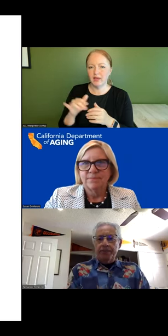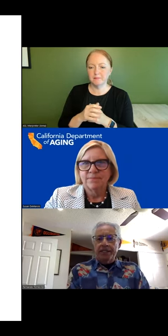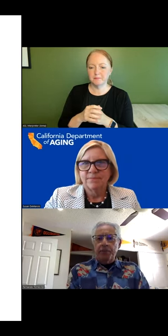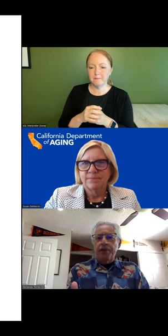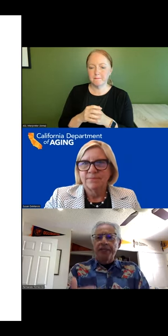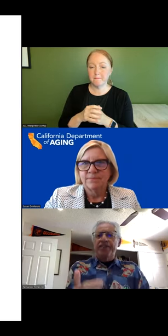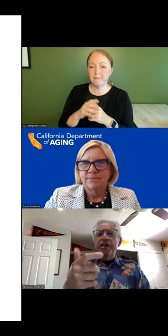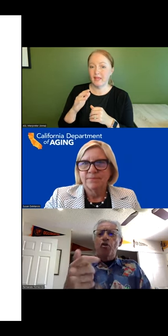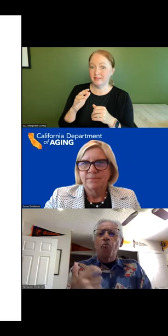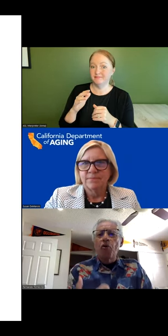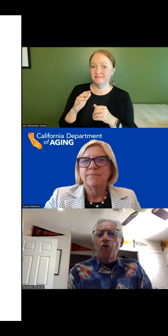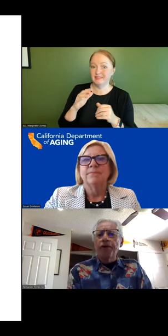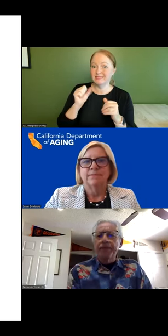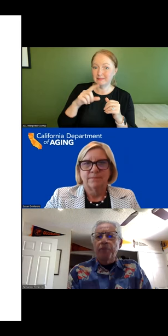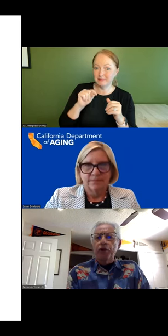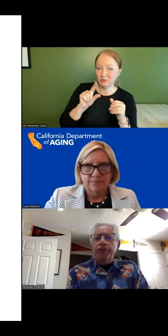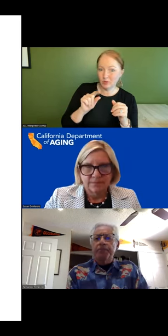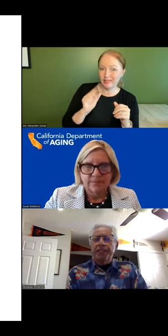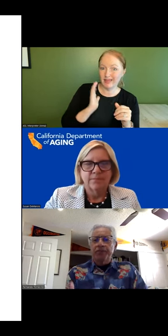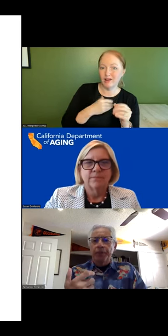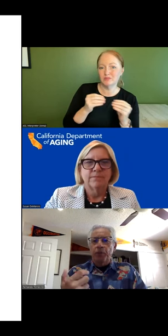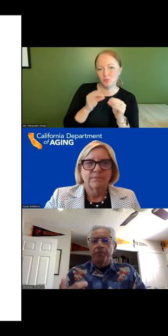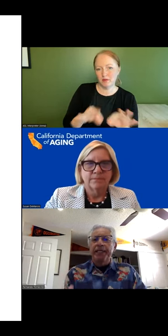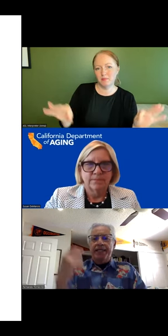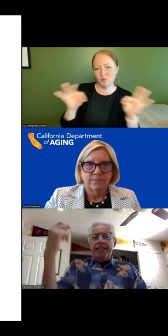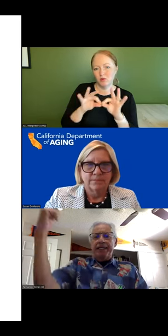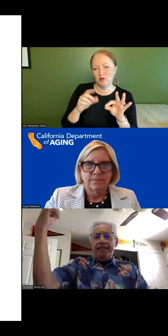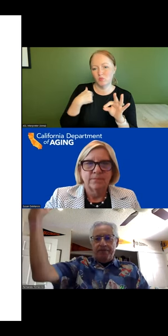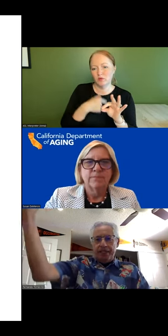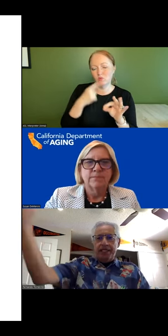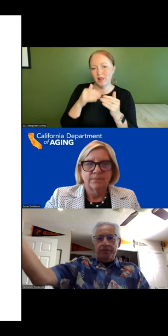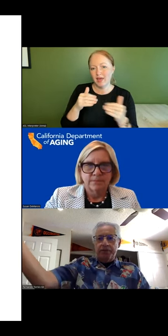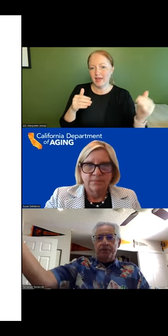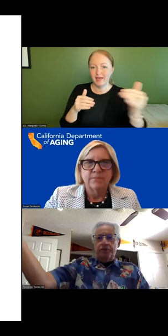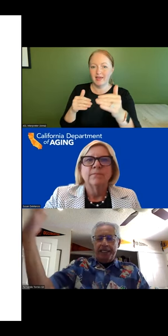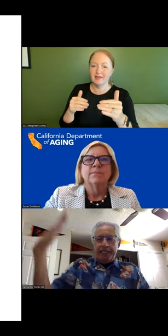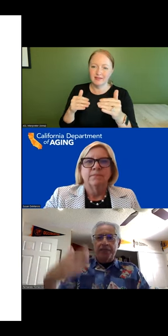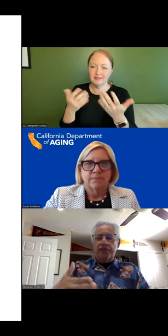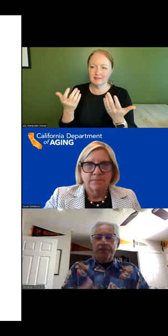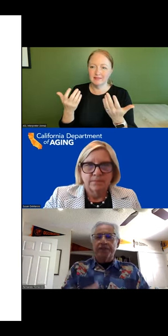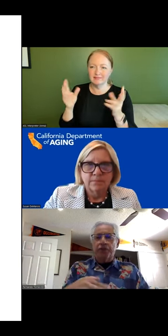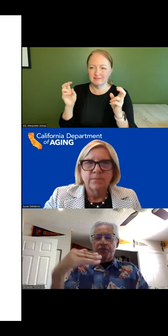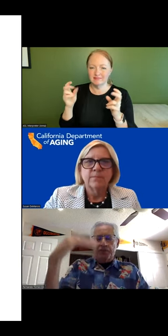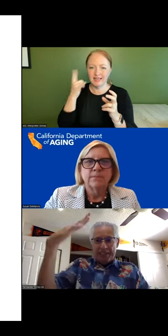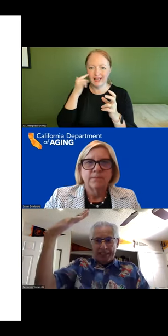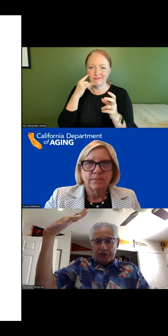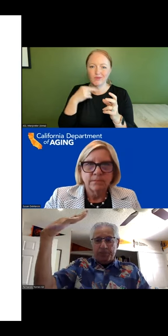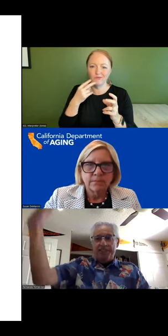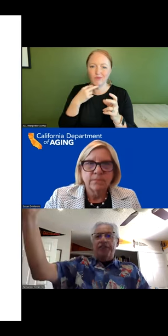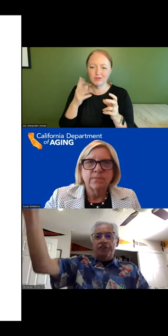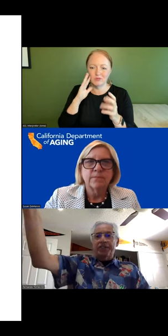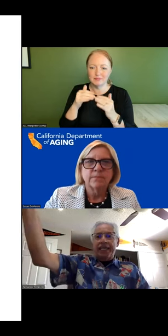one on september even more important because we will be ahead of the game so to speak california's voice will